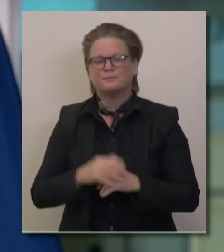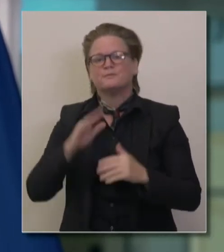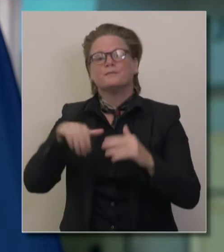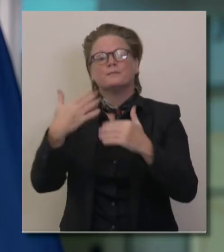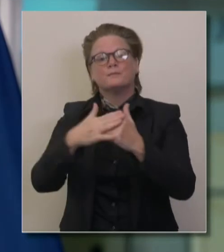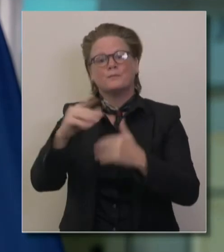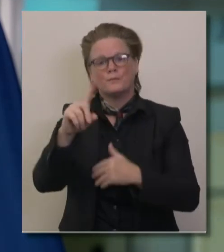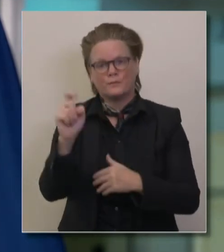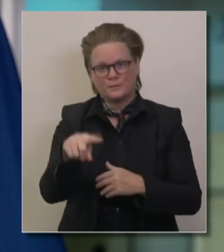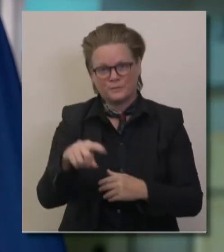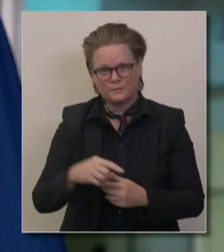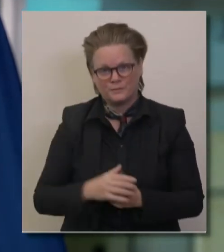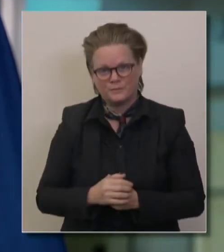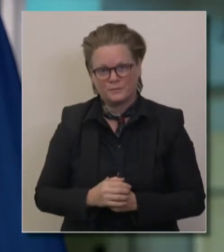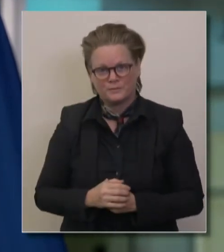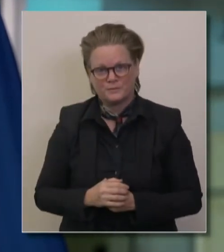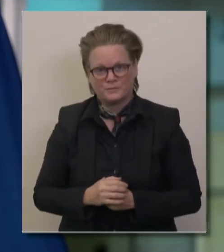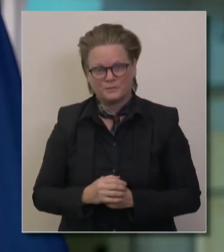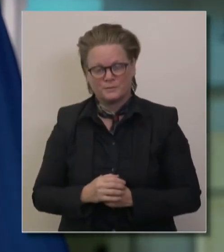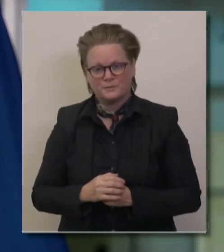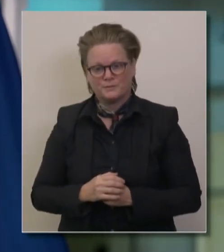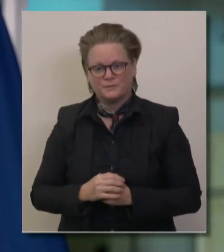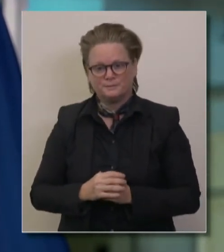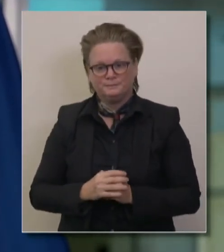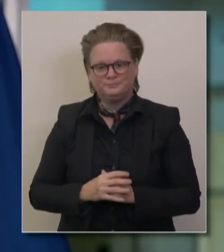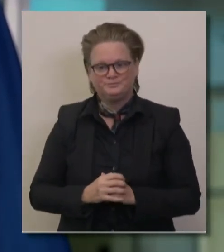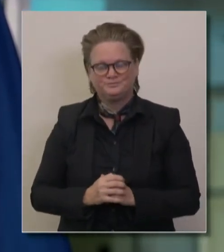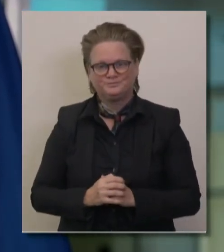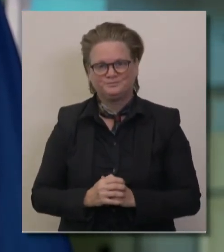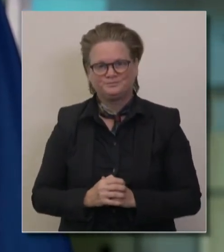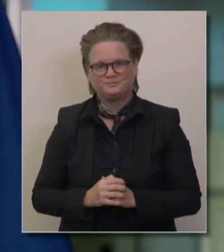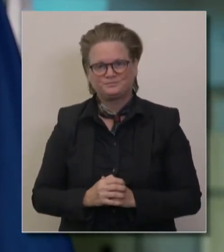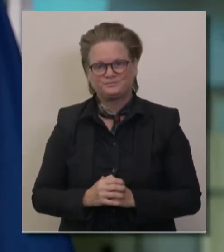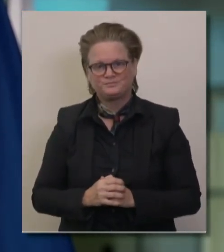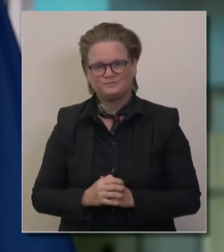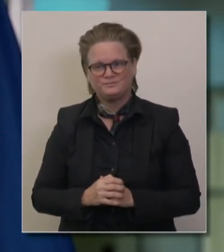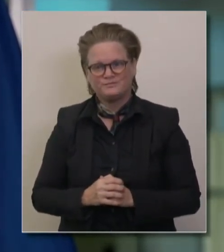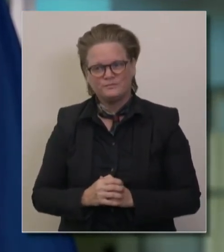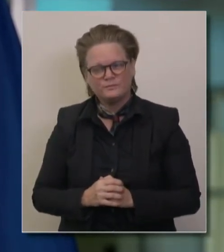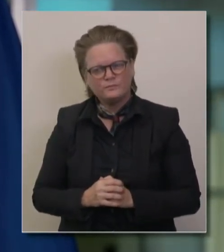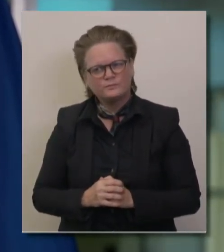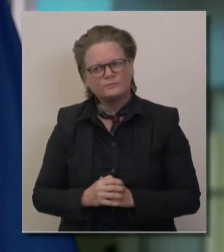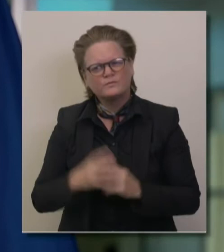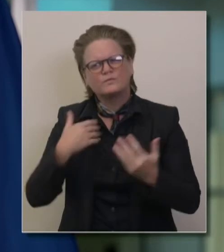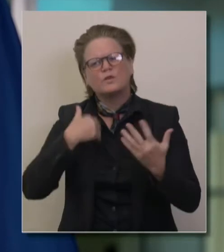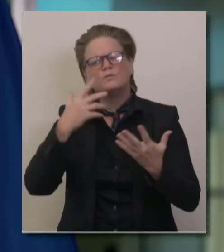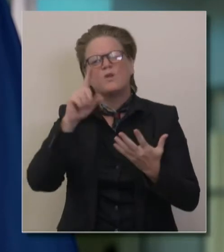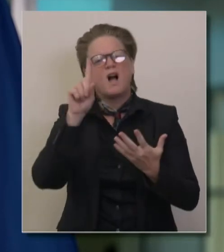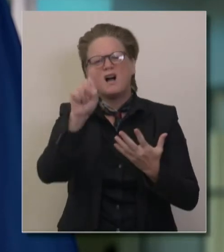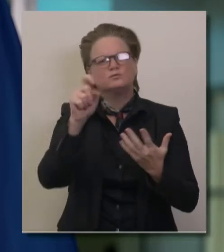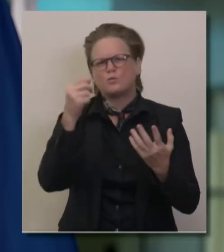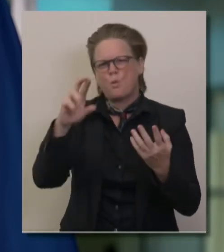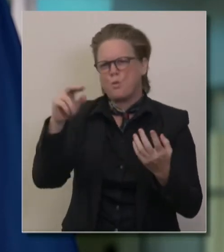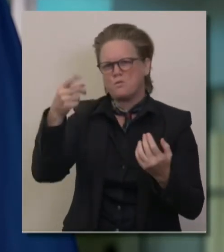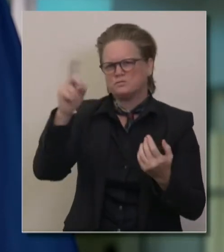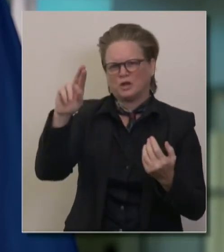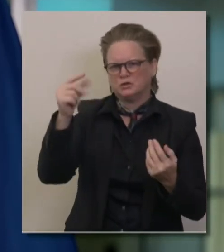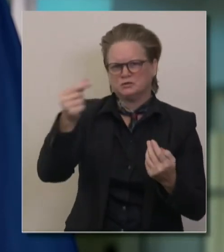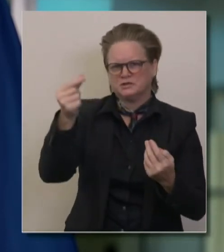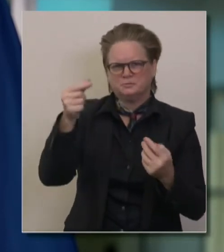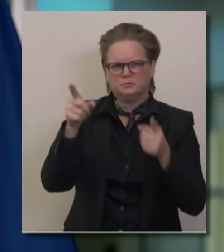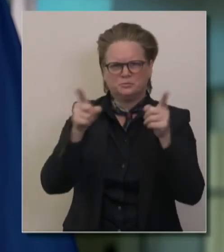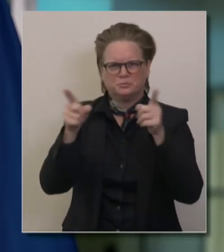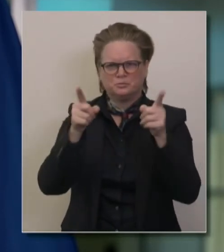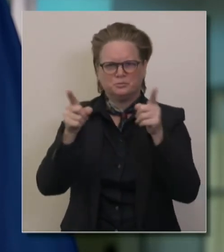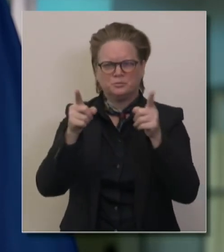Thank you, Governor. I wanted to direct this to to you, Governor, as well as Secretary Galli if he wants to weigh in on the appointment of State